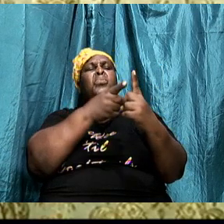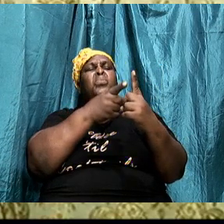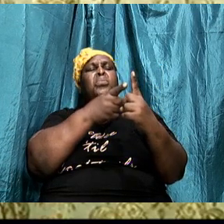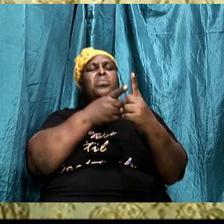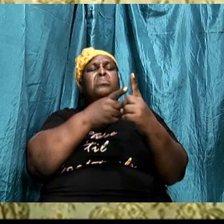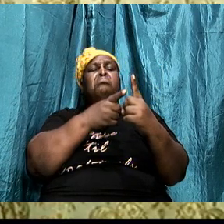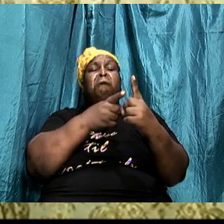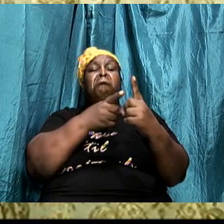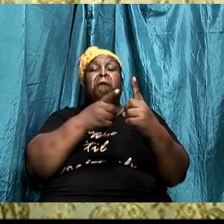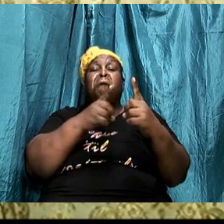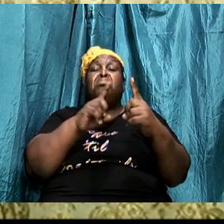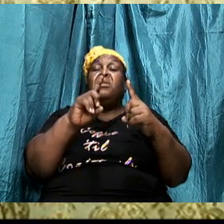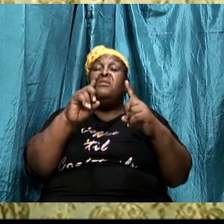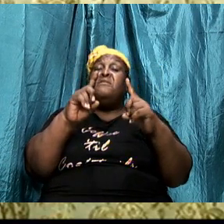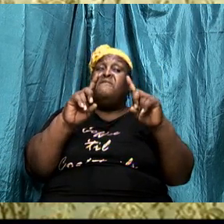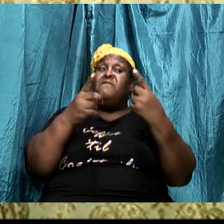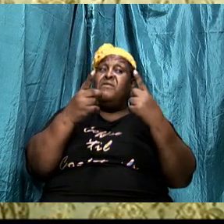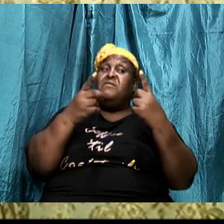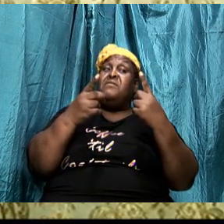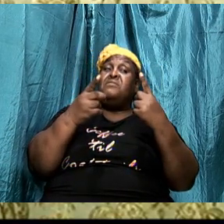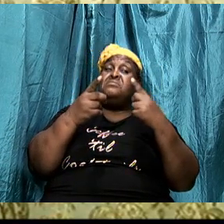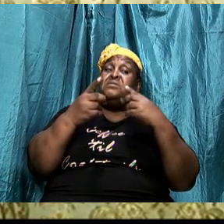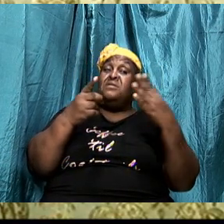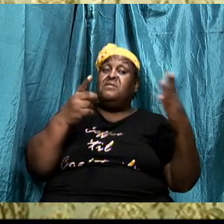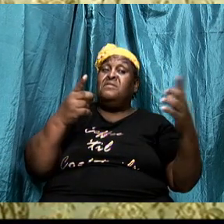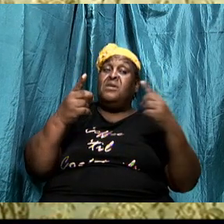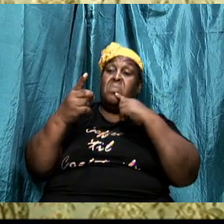first thing that you will tell them would you tell them that